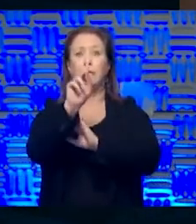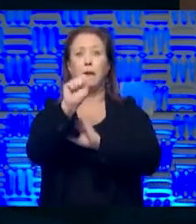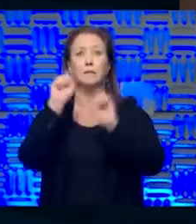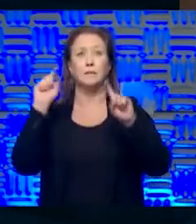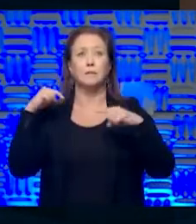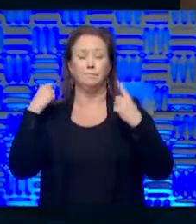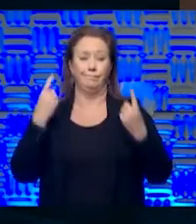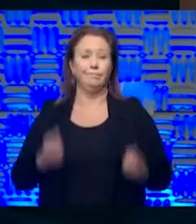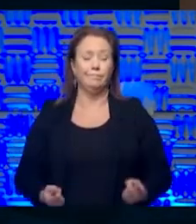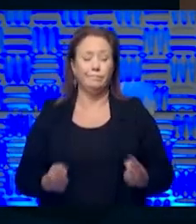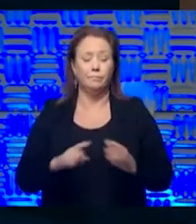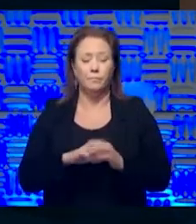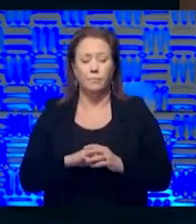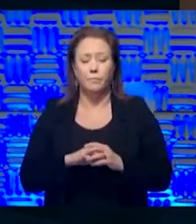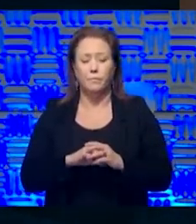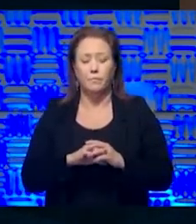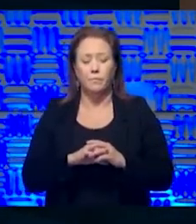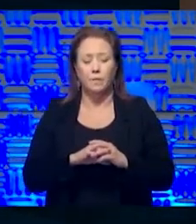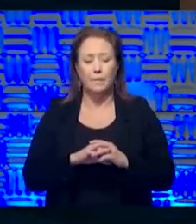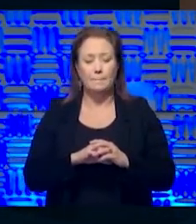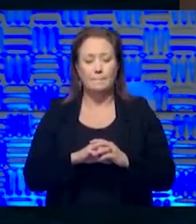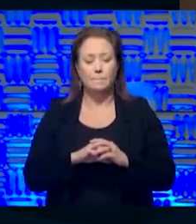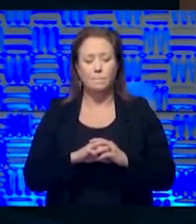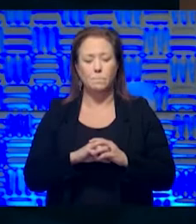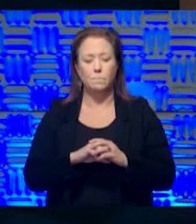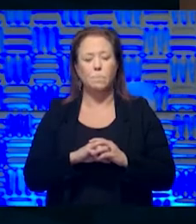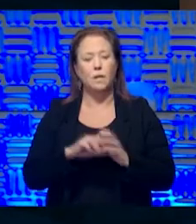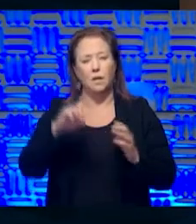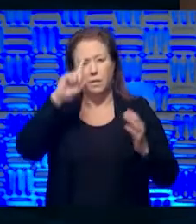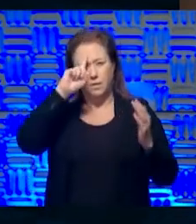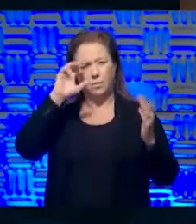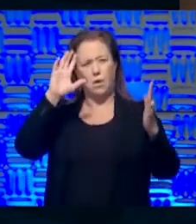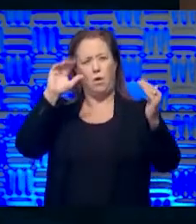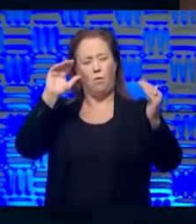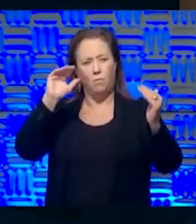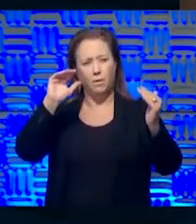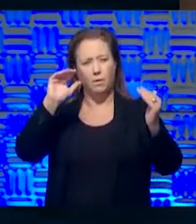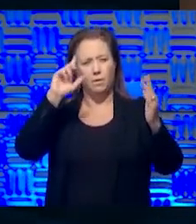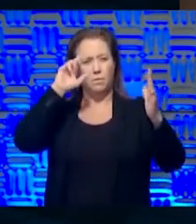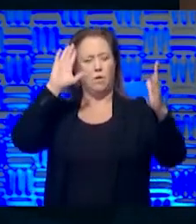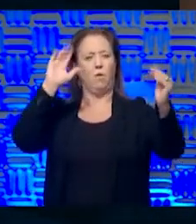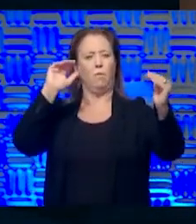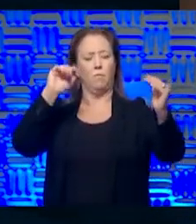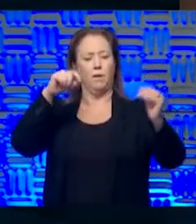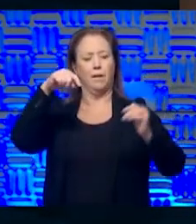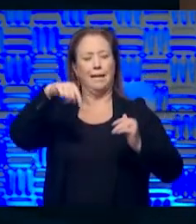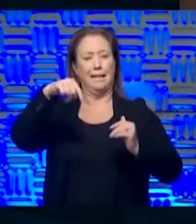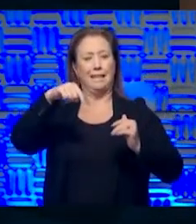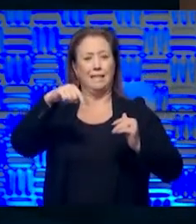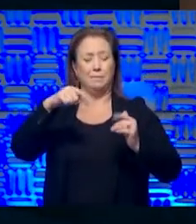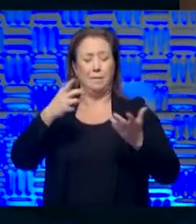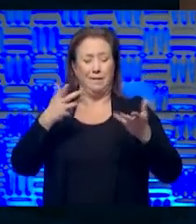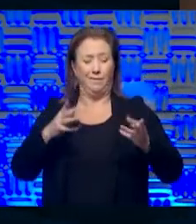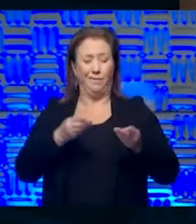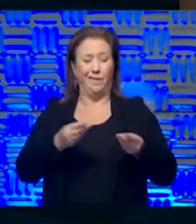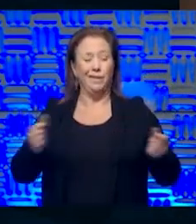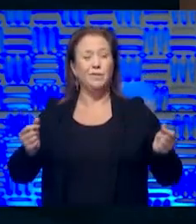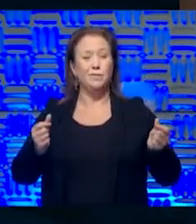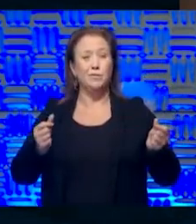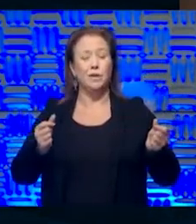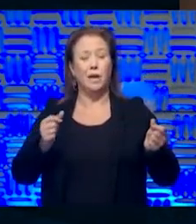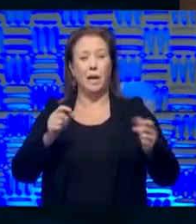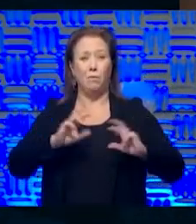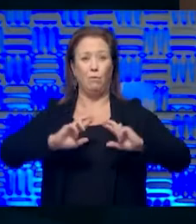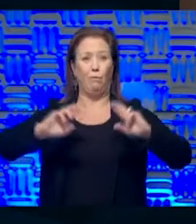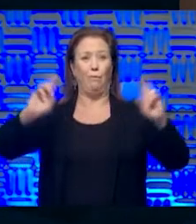since, uh, this began. And, uh, I think there was a hope and anticipation that this might be behind us, or we could see the light at the